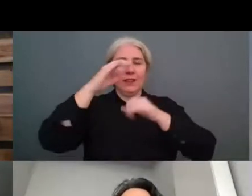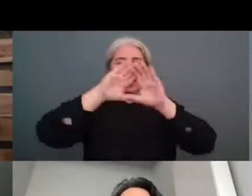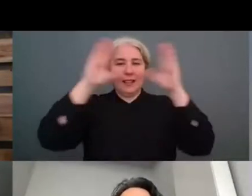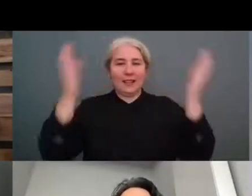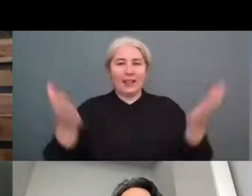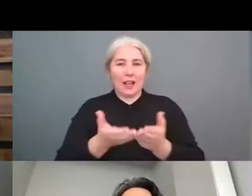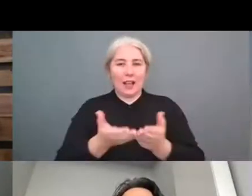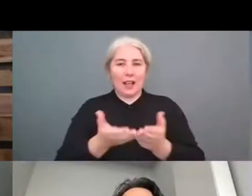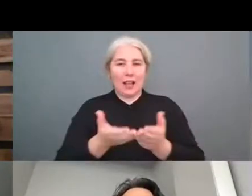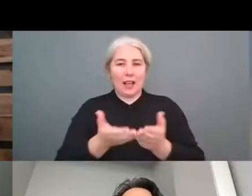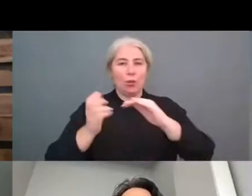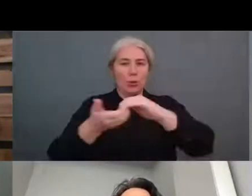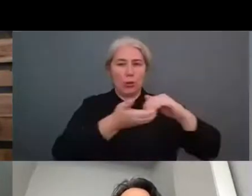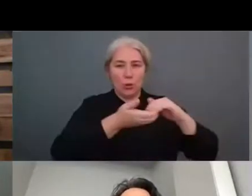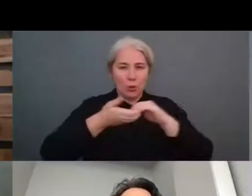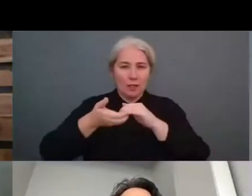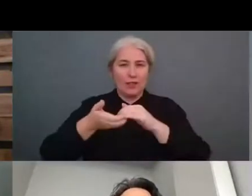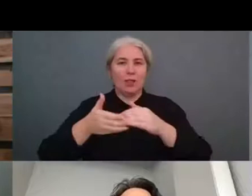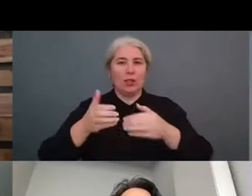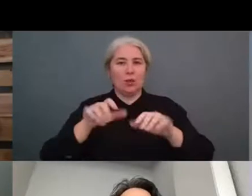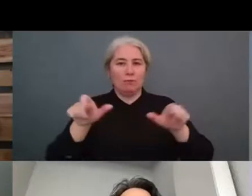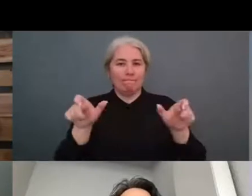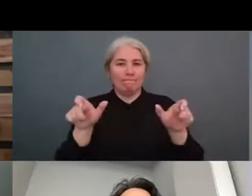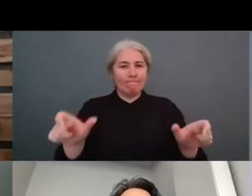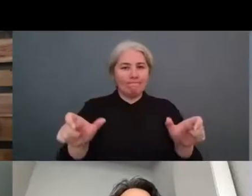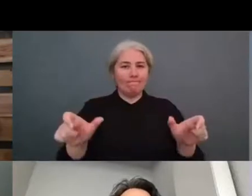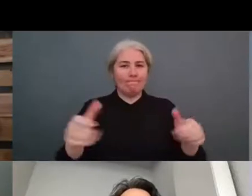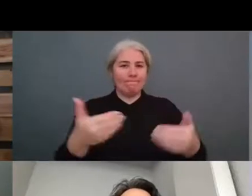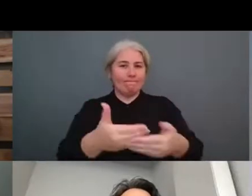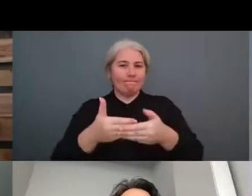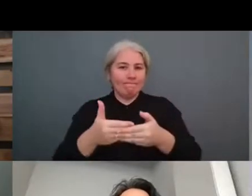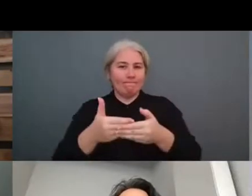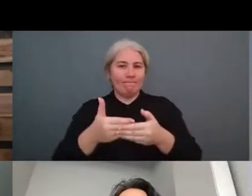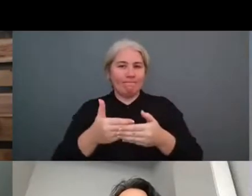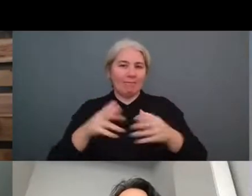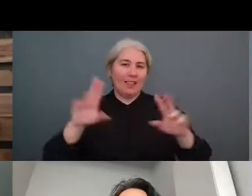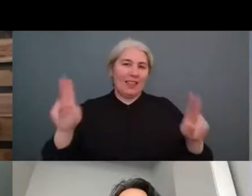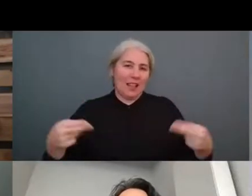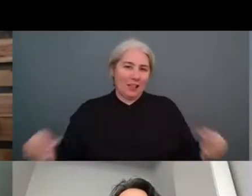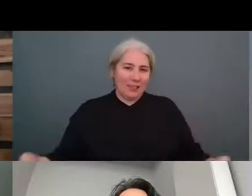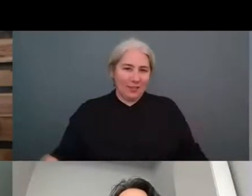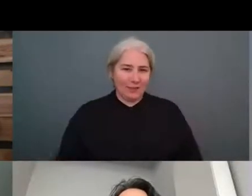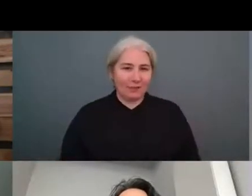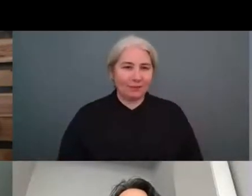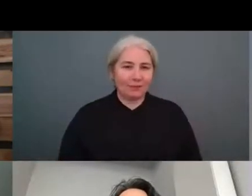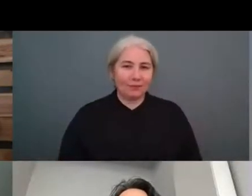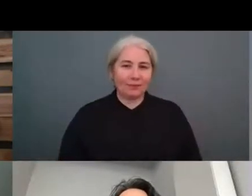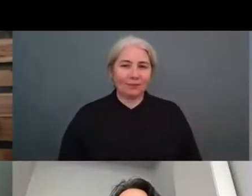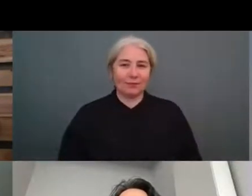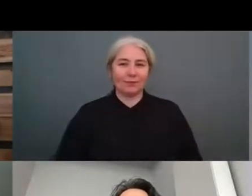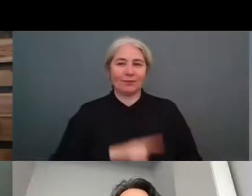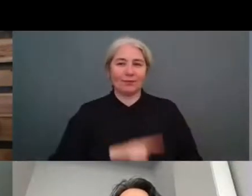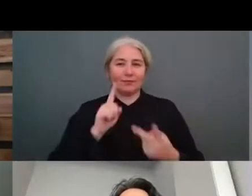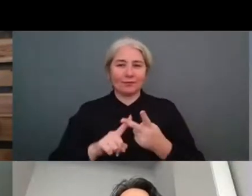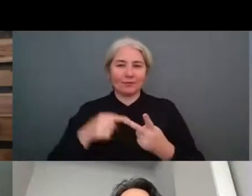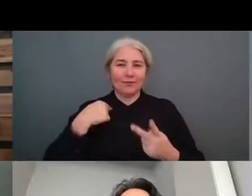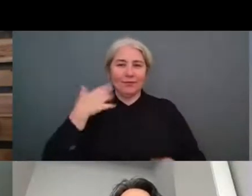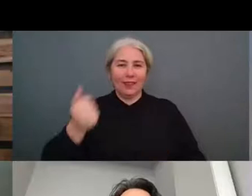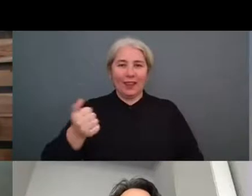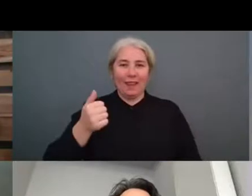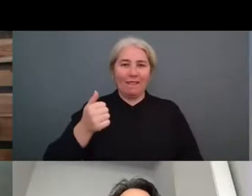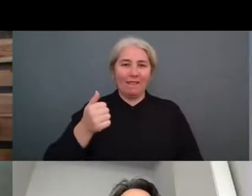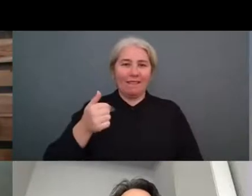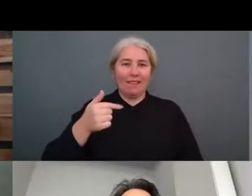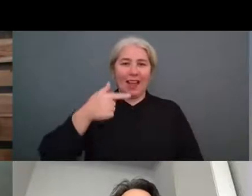of nature theo curin is a former paralympic athlete matthew